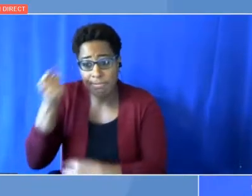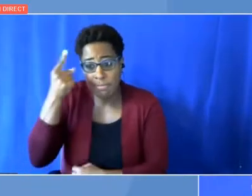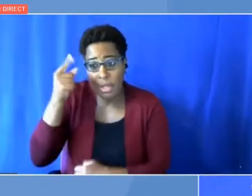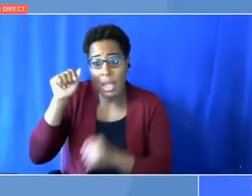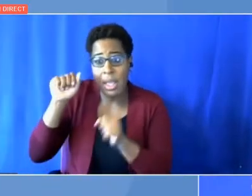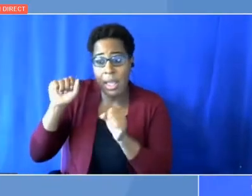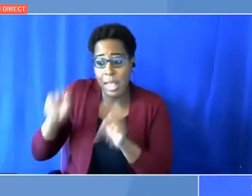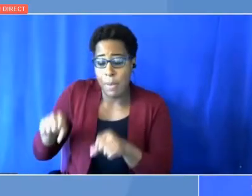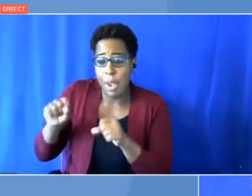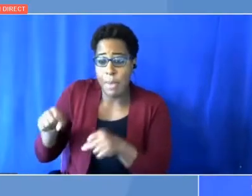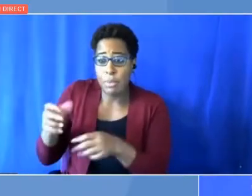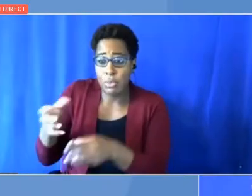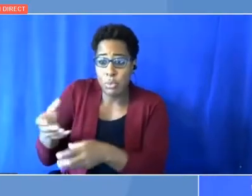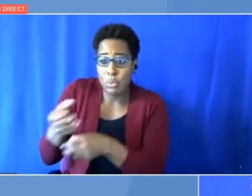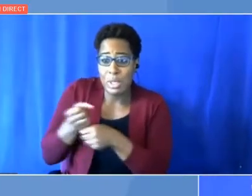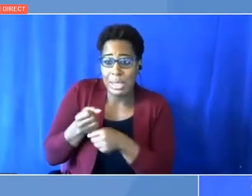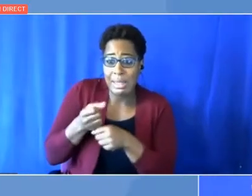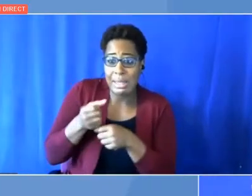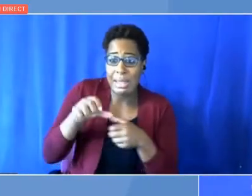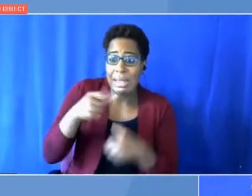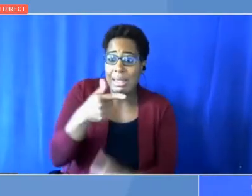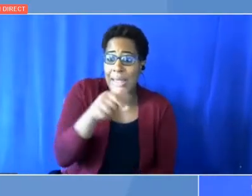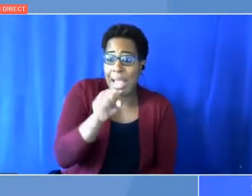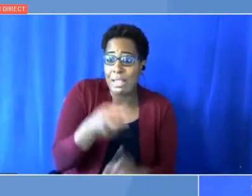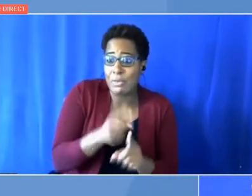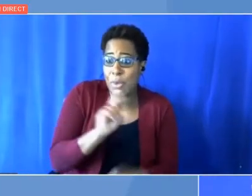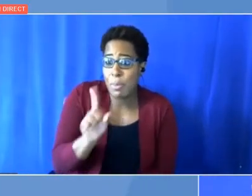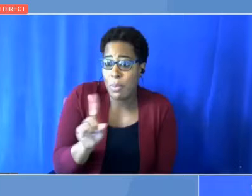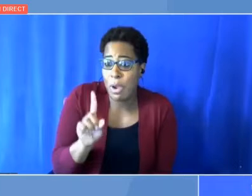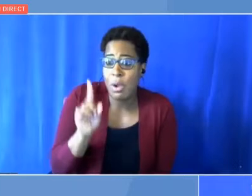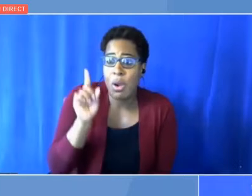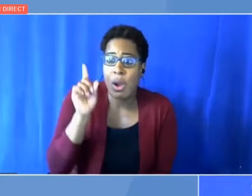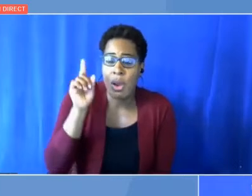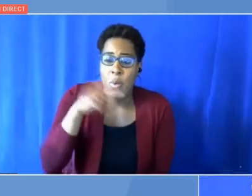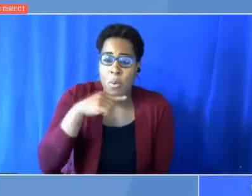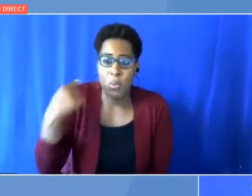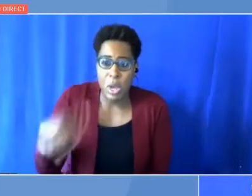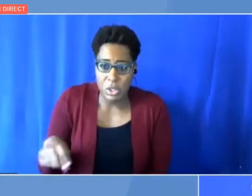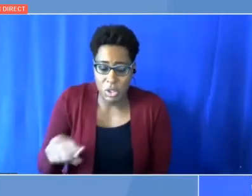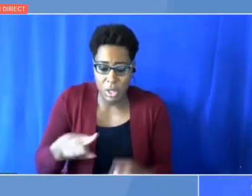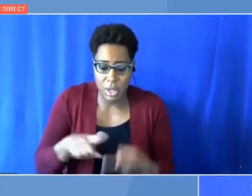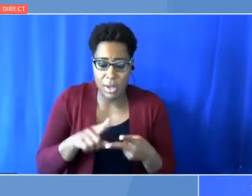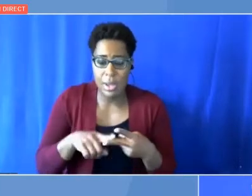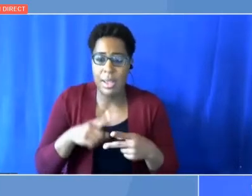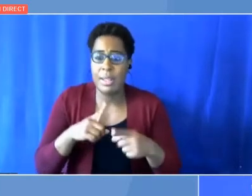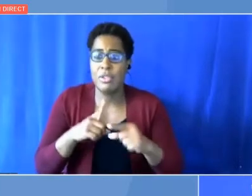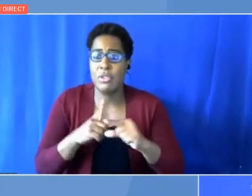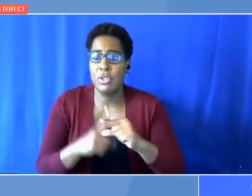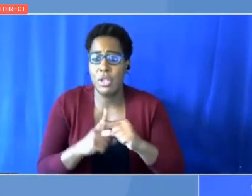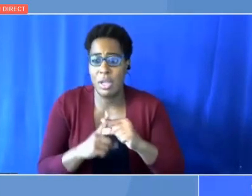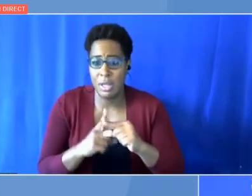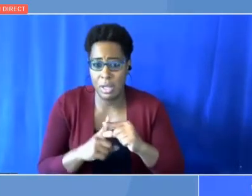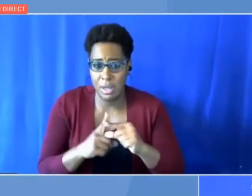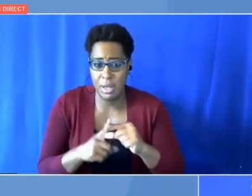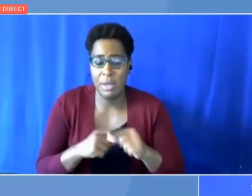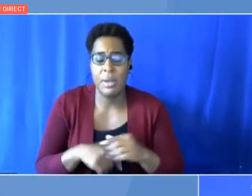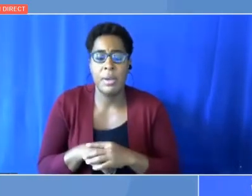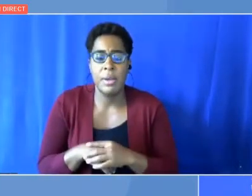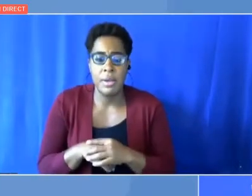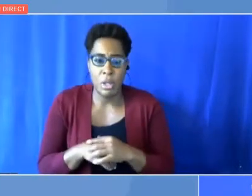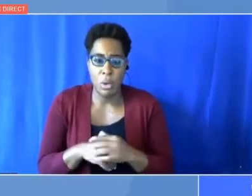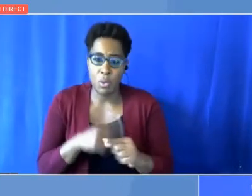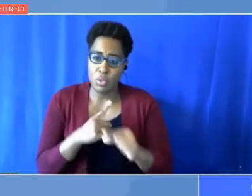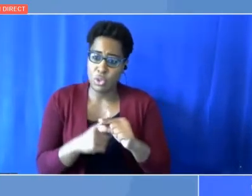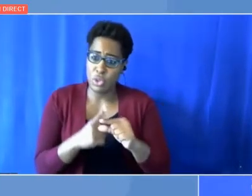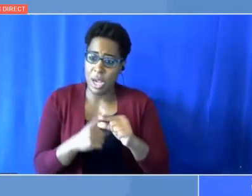The second biggest driver was China. In fact, should have, in a normal China economic growth, China should